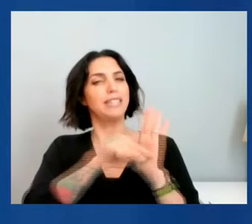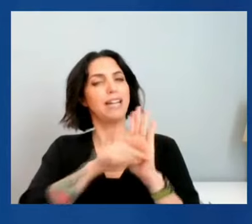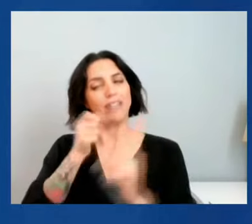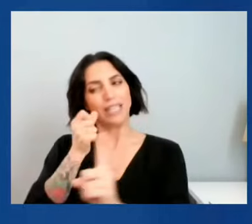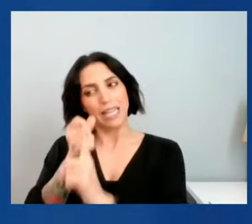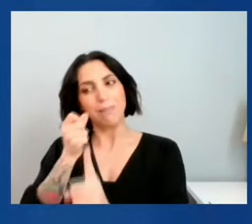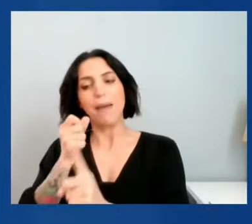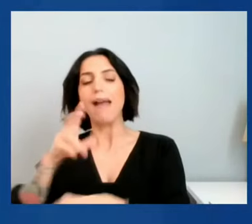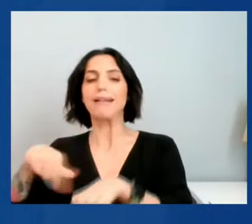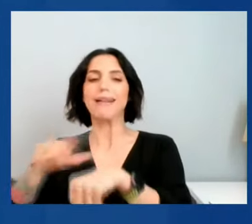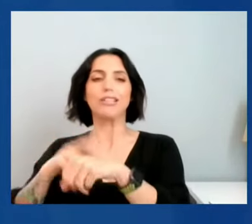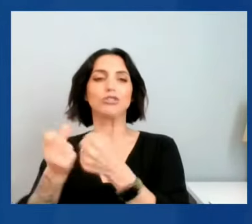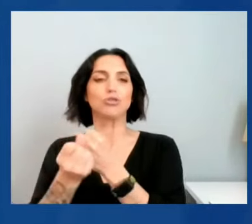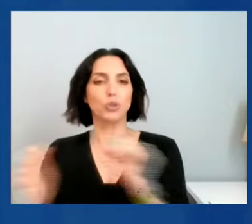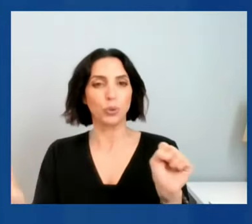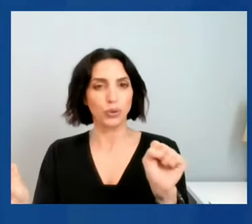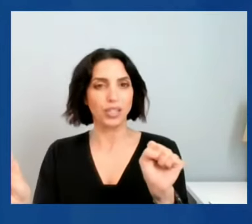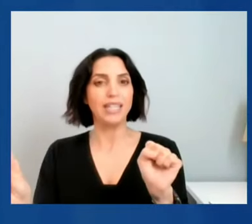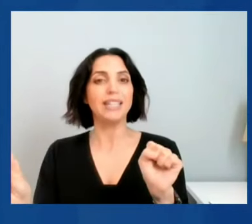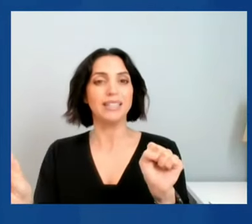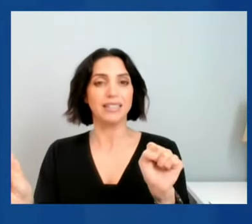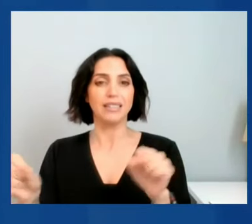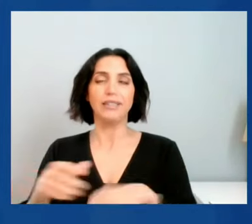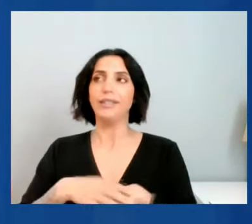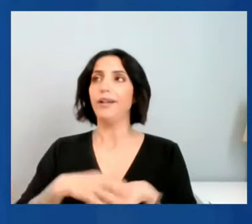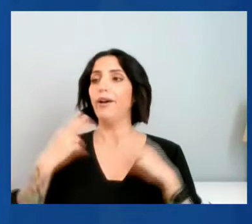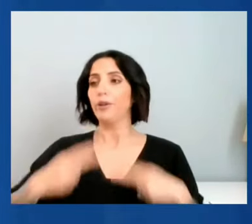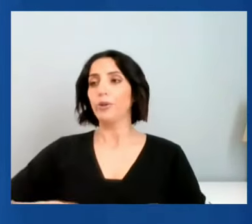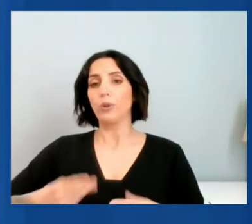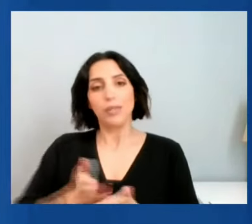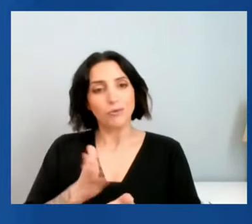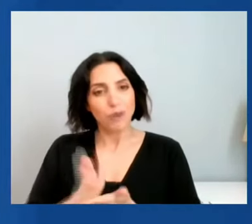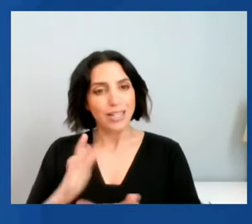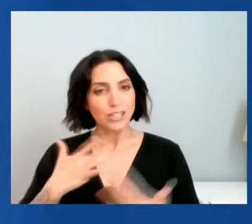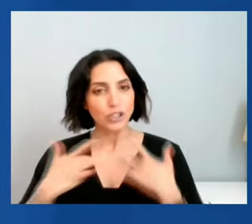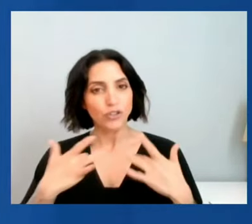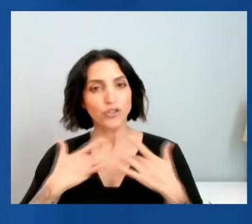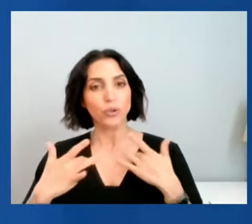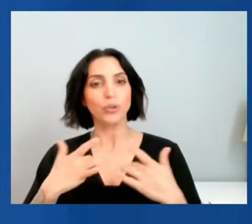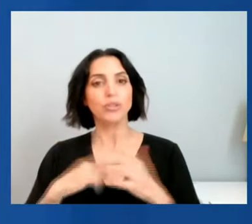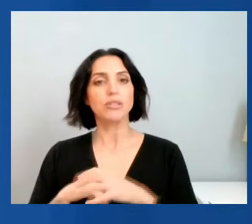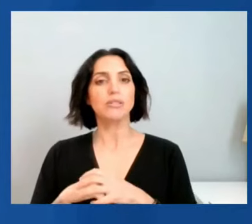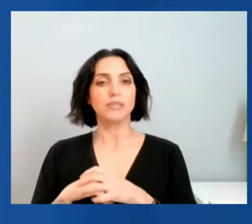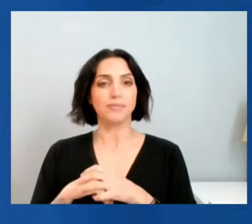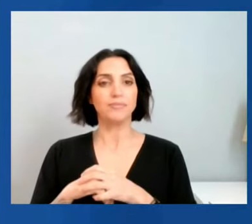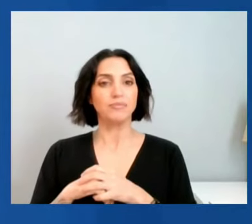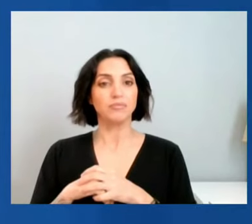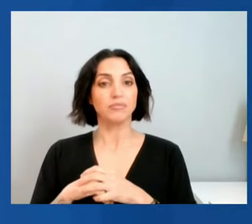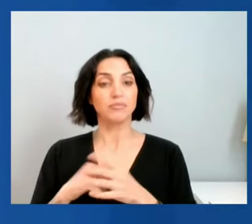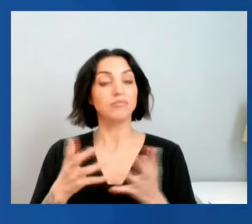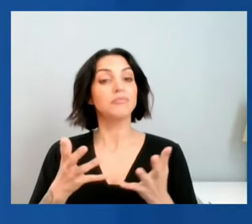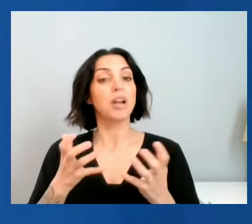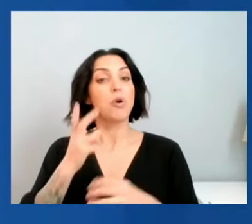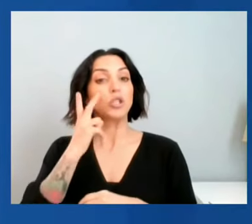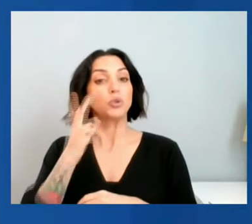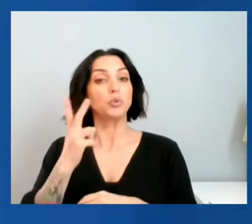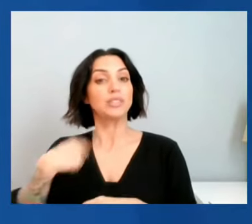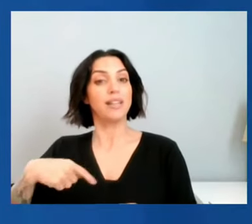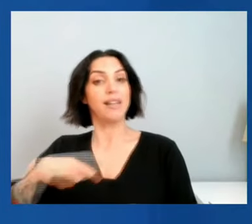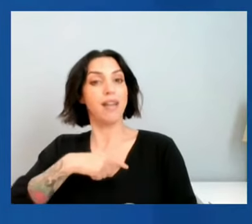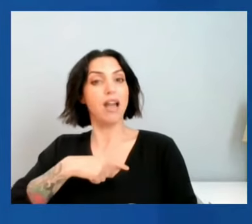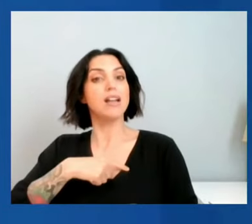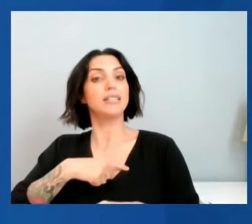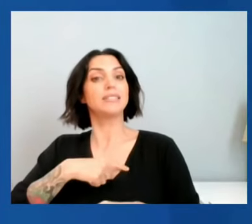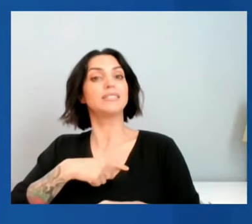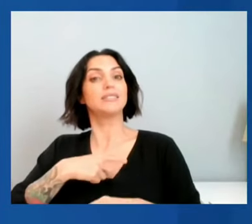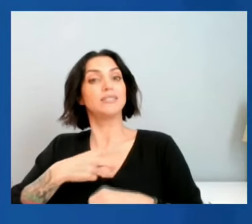human rights concerns. I would like to see us preserve the benefits